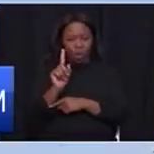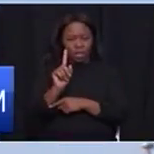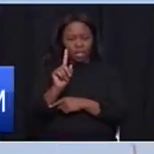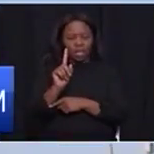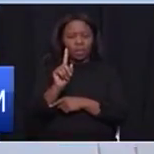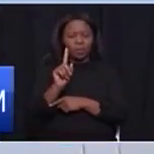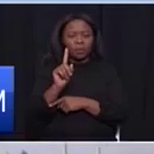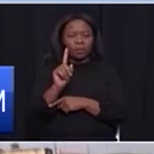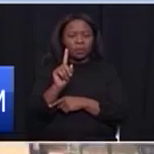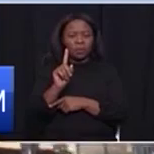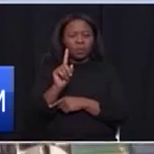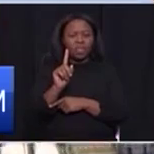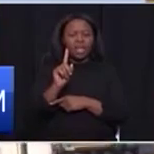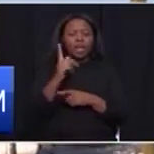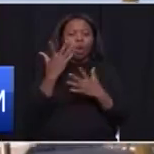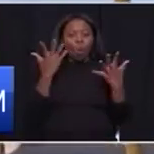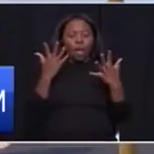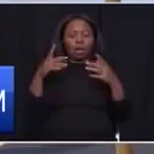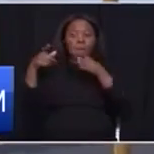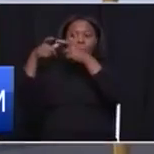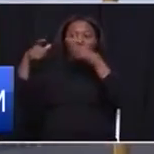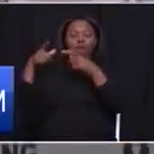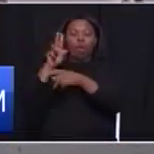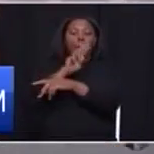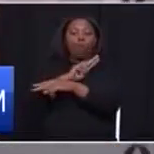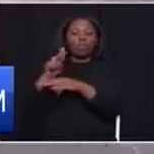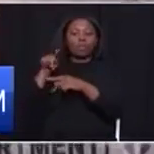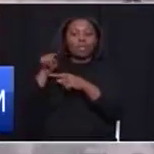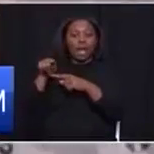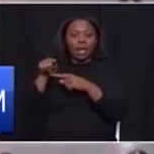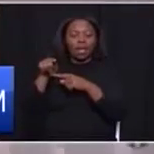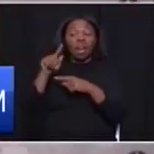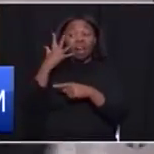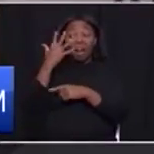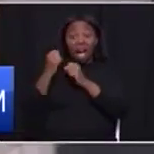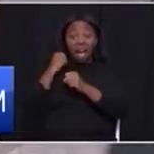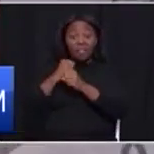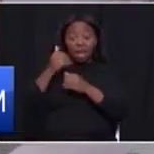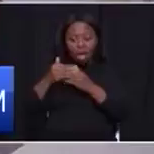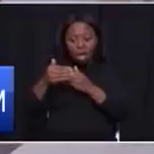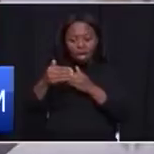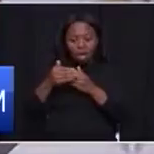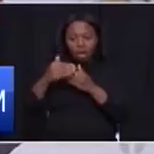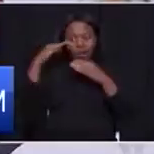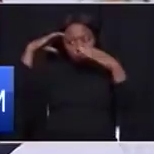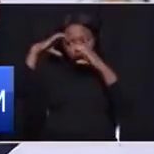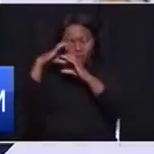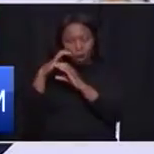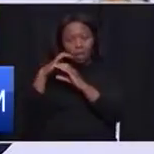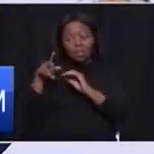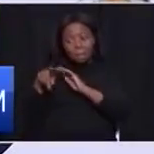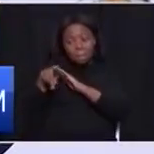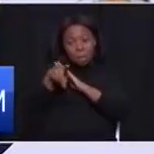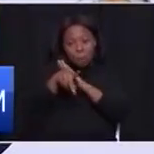on the big hospitals. We want over the next five years to pay attention to primary healthcare